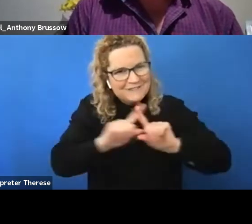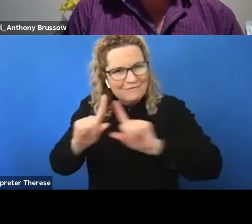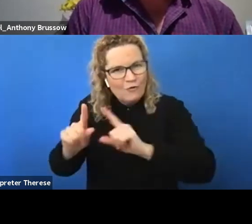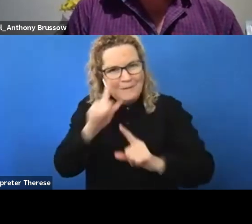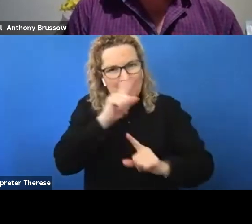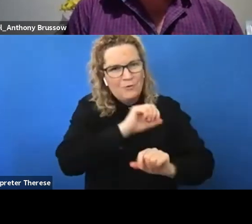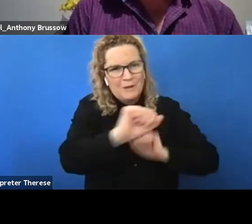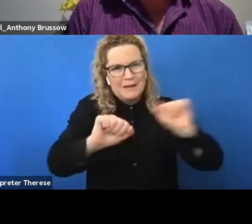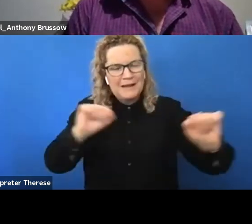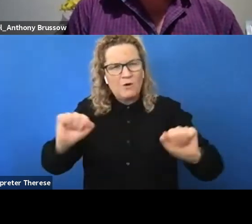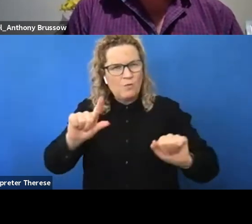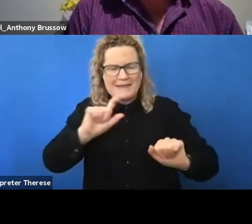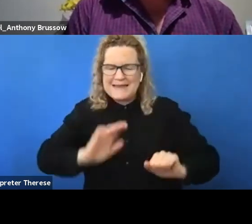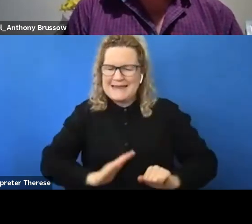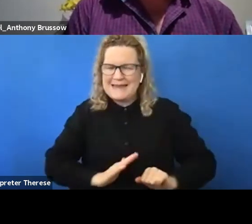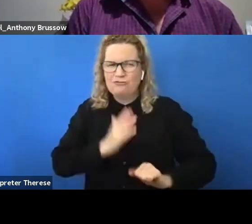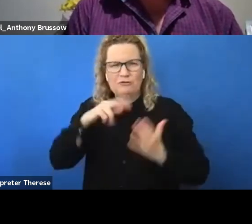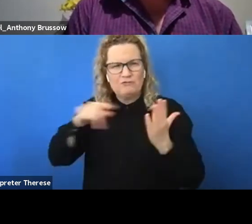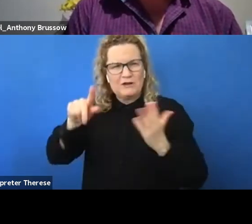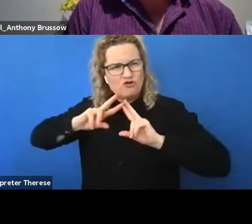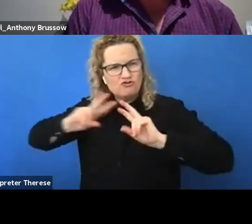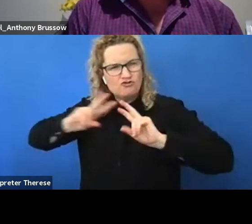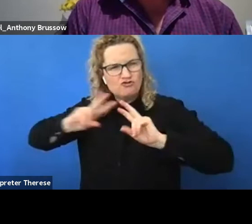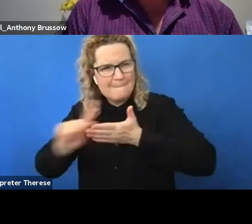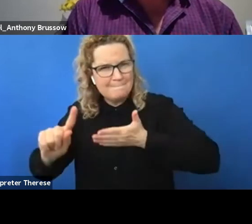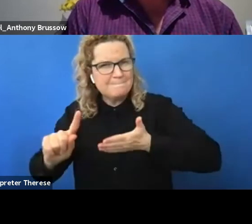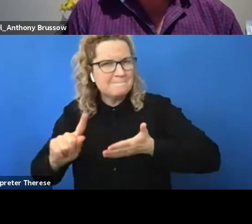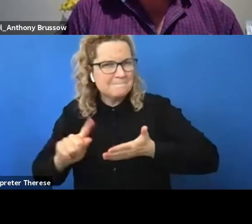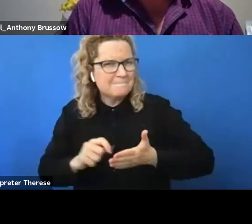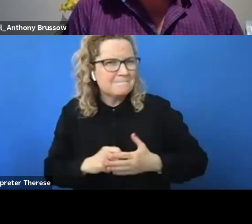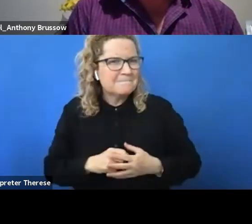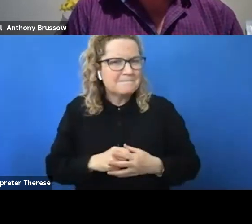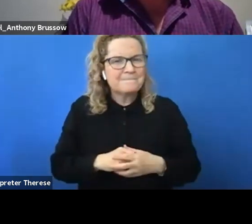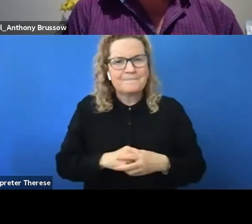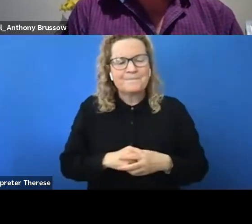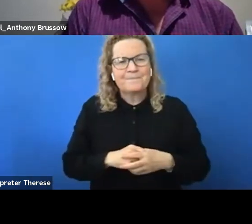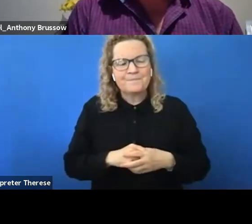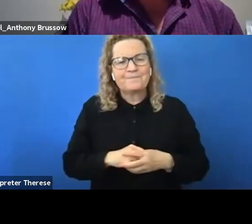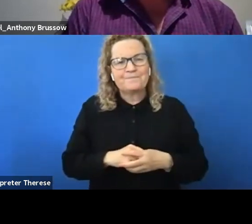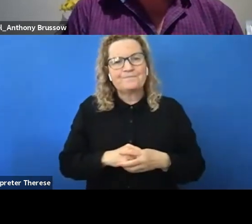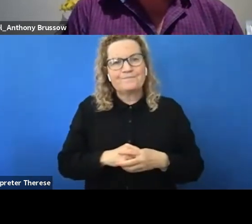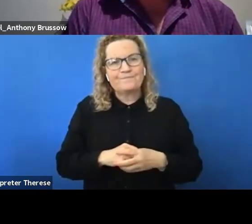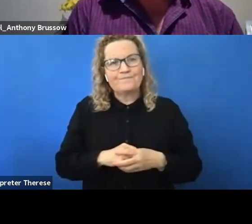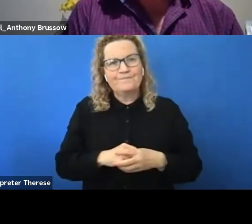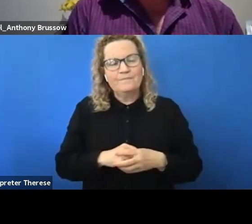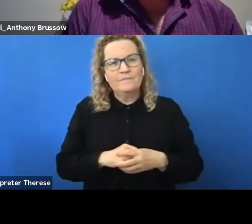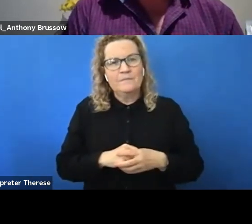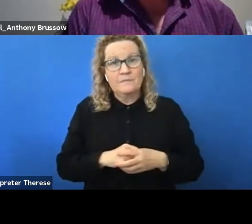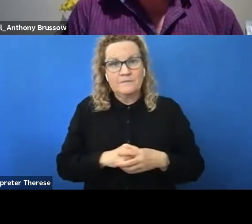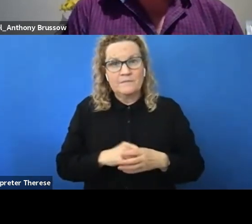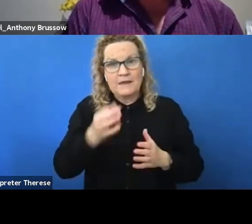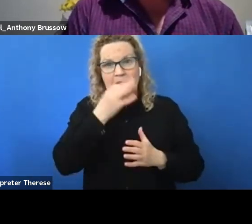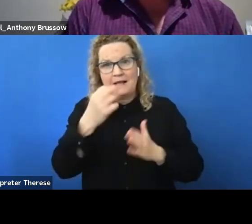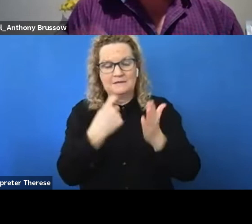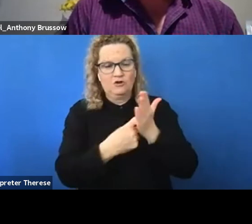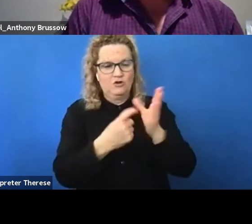what your study brings out in that. Let respect. Let me come to you now, Ryan.